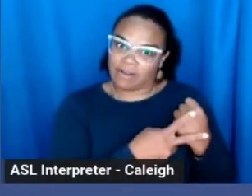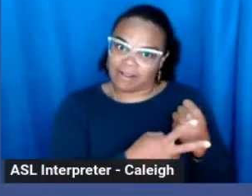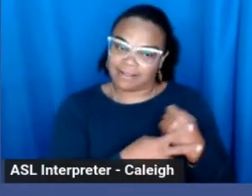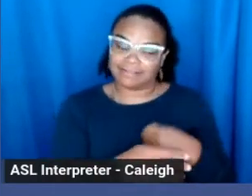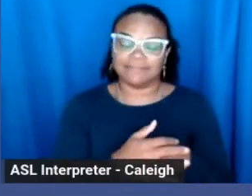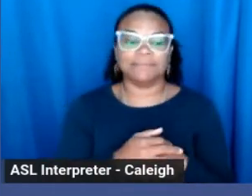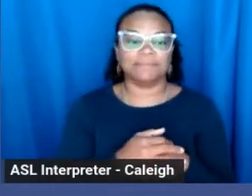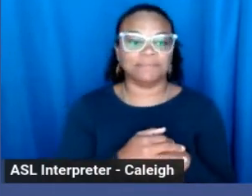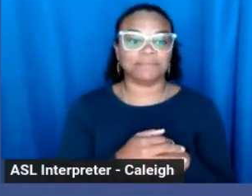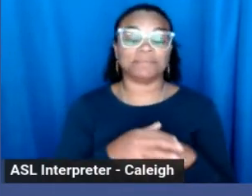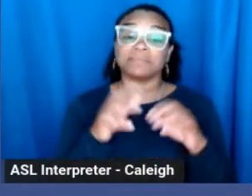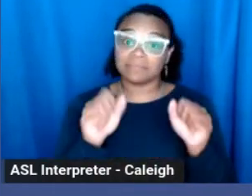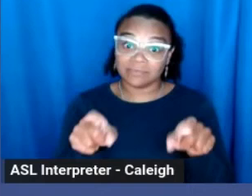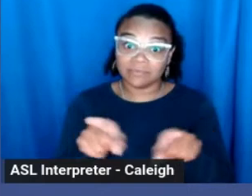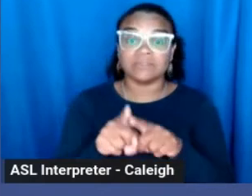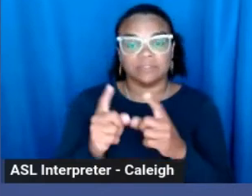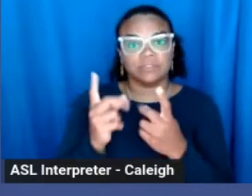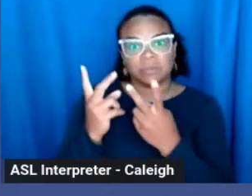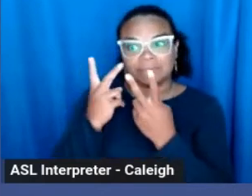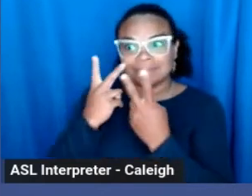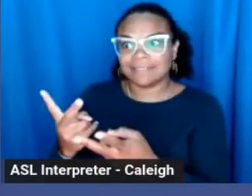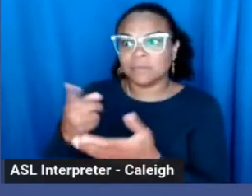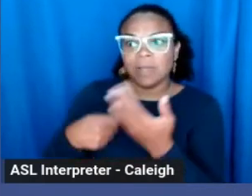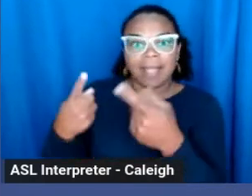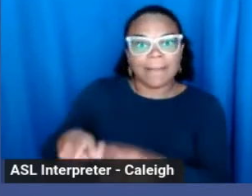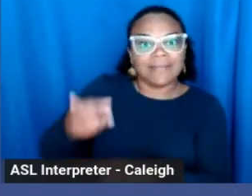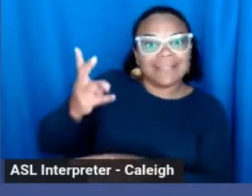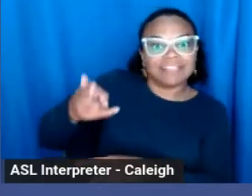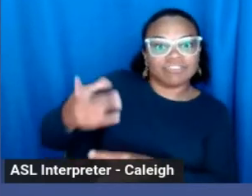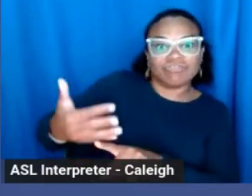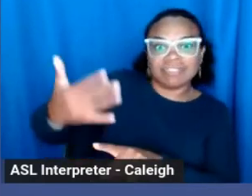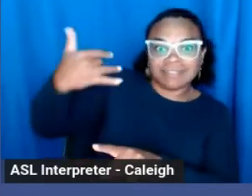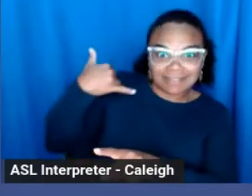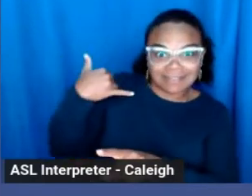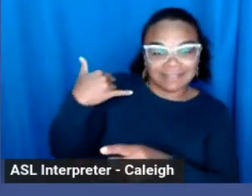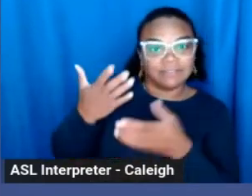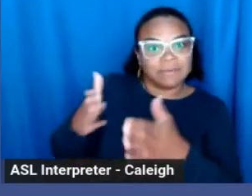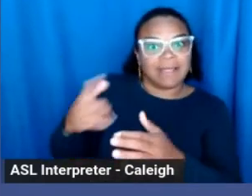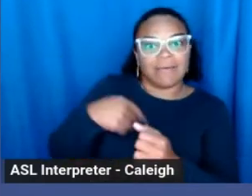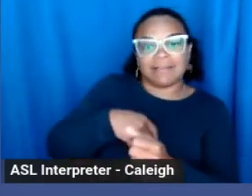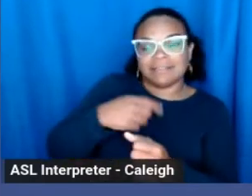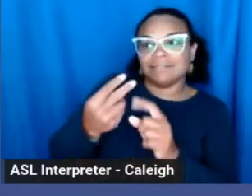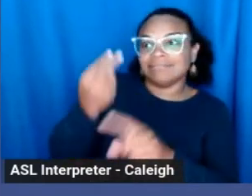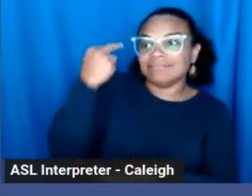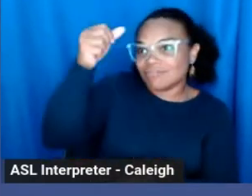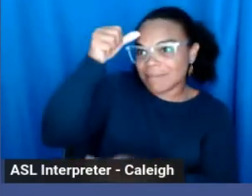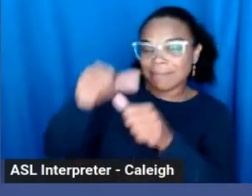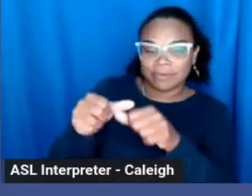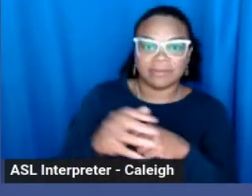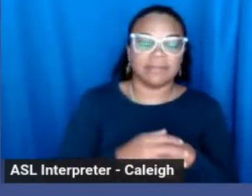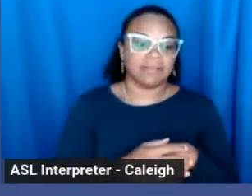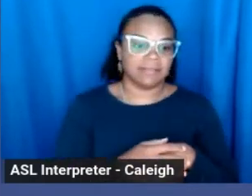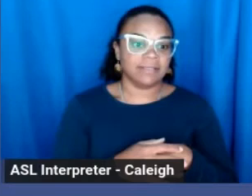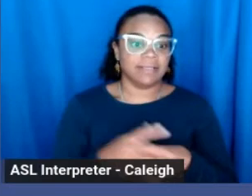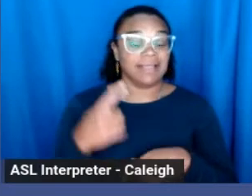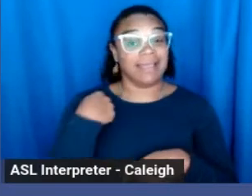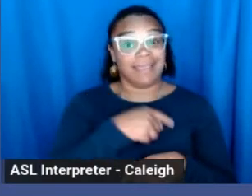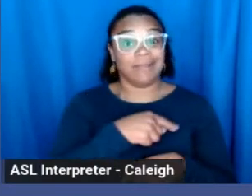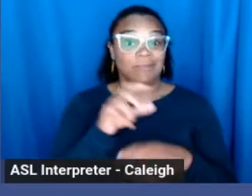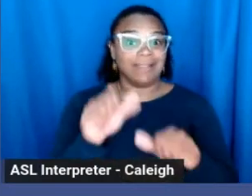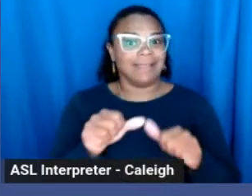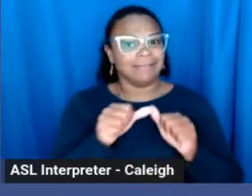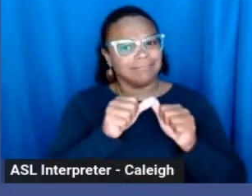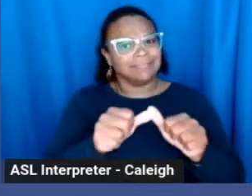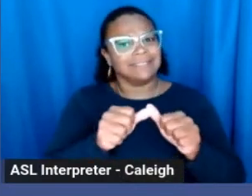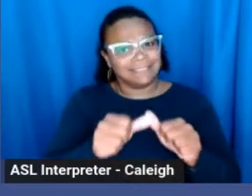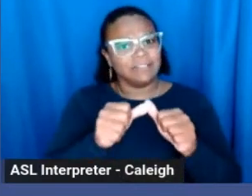of history allow us to reflect on those remembrances, and we combat the erasure of ourselves